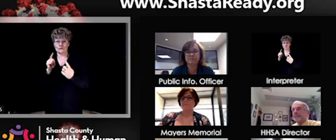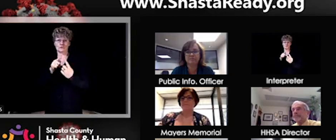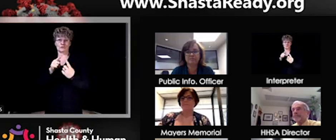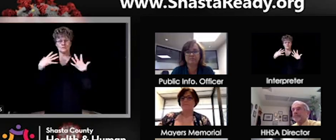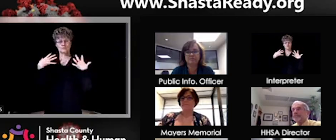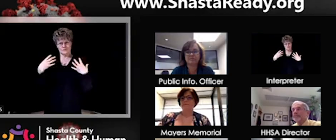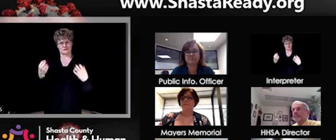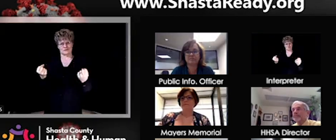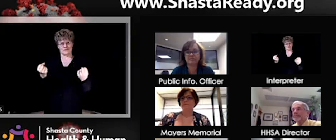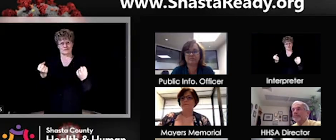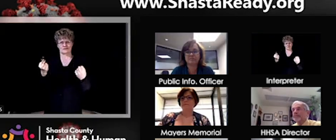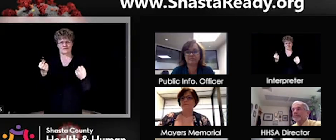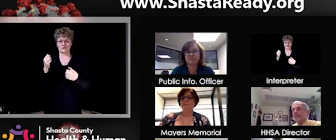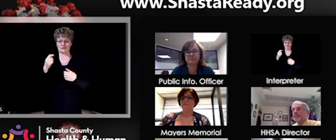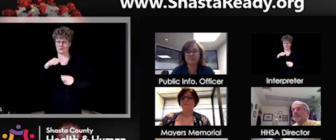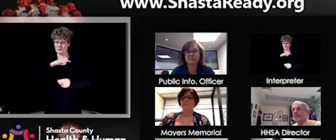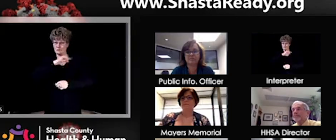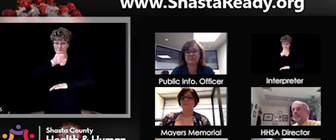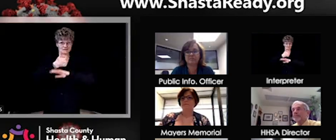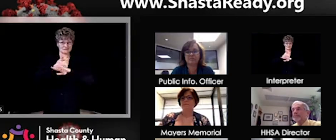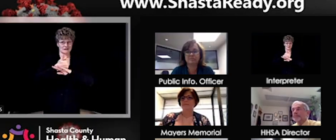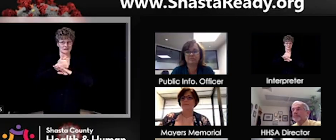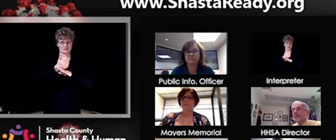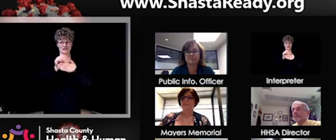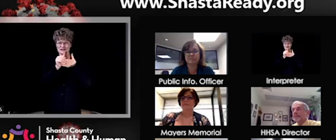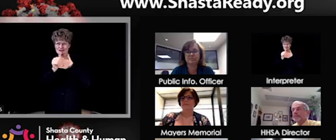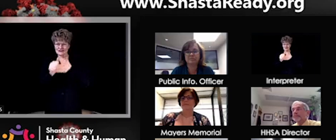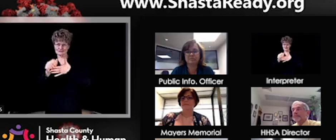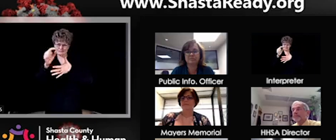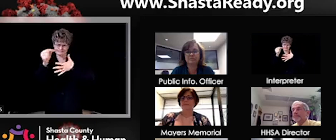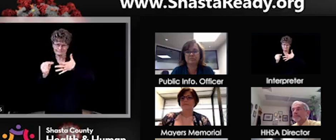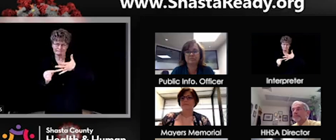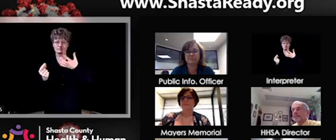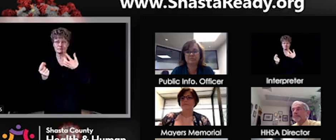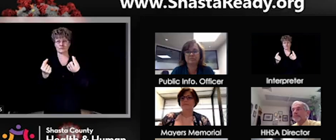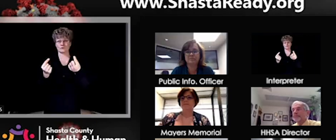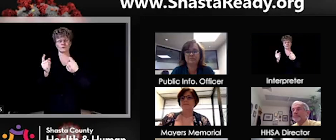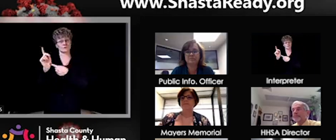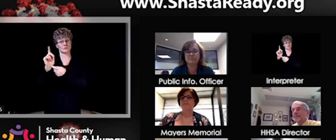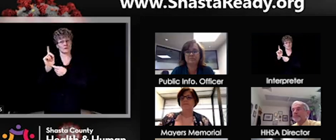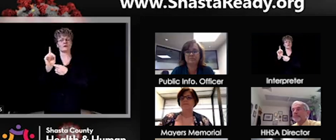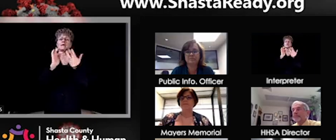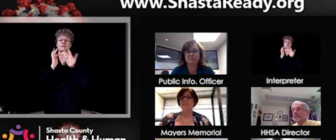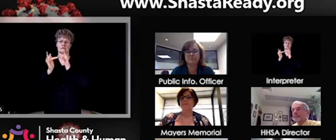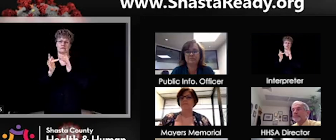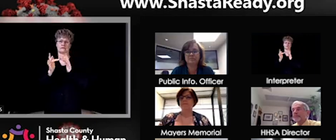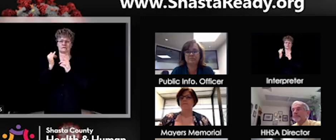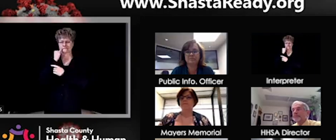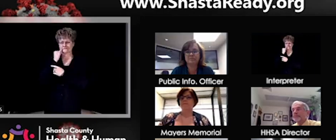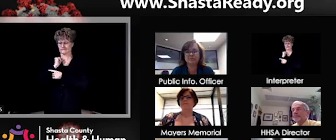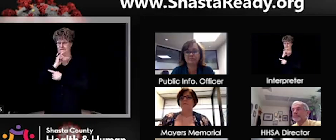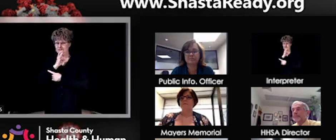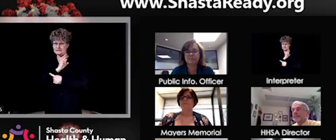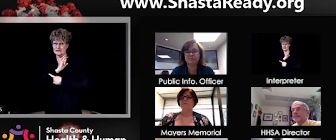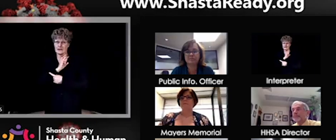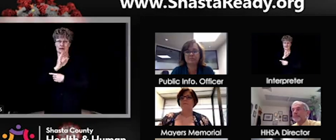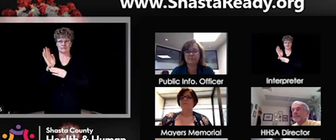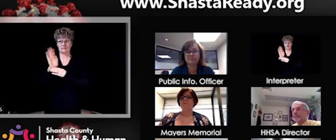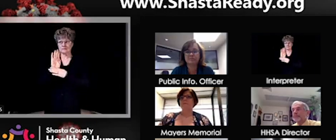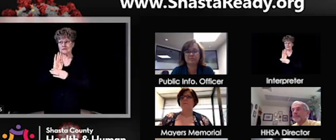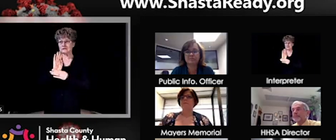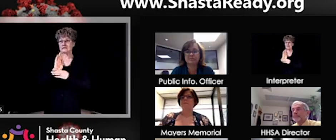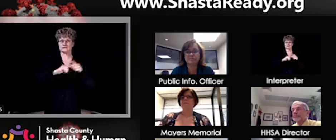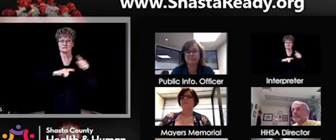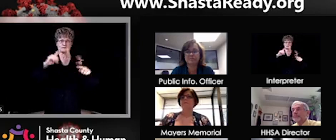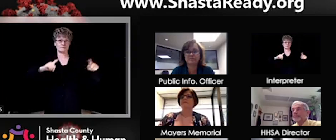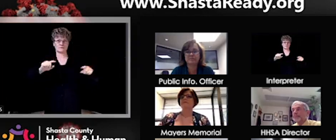online, and we have staff available to help when there are questions from businesses and other sectors about